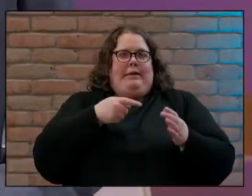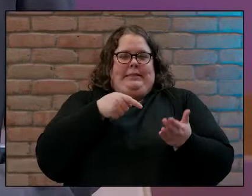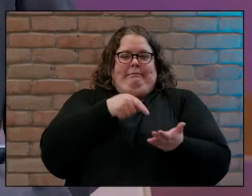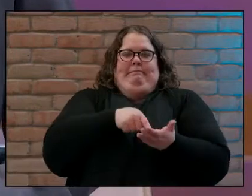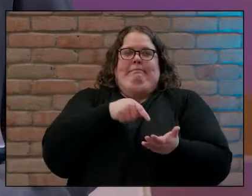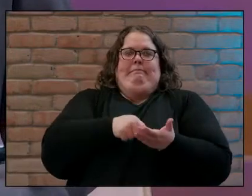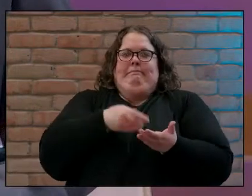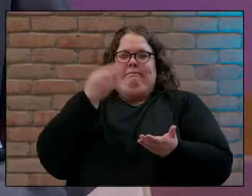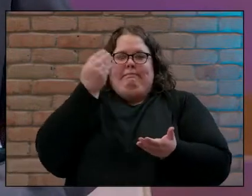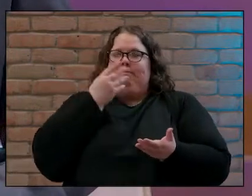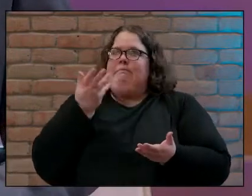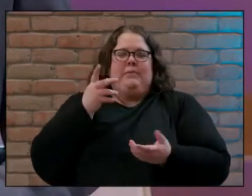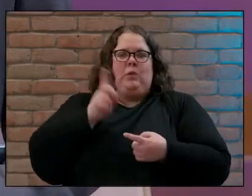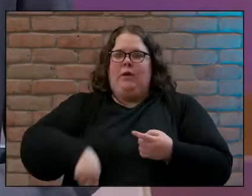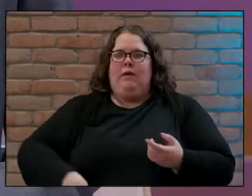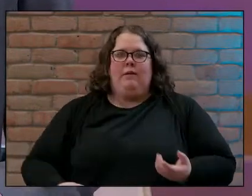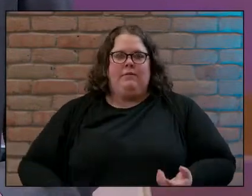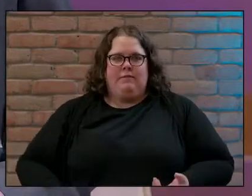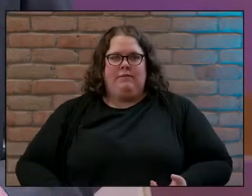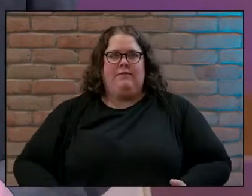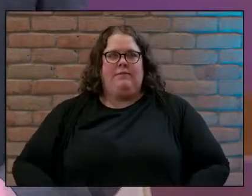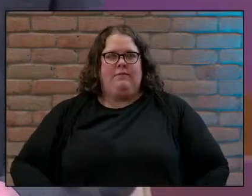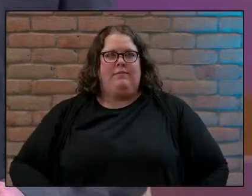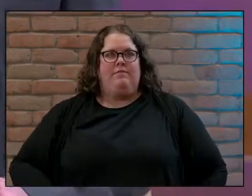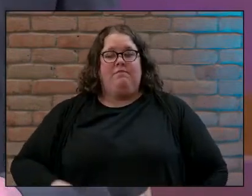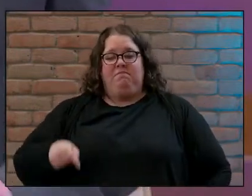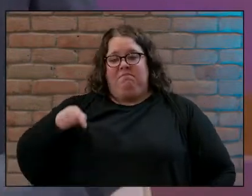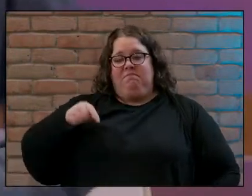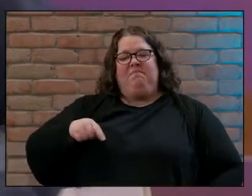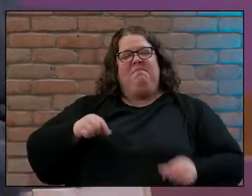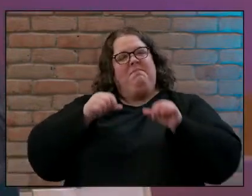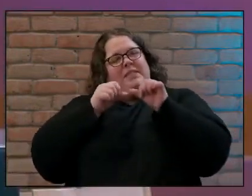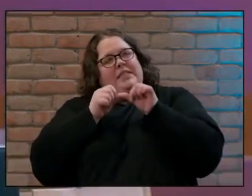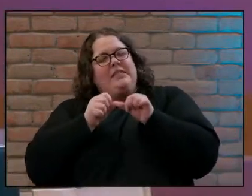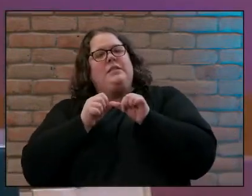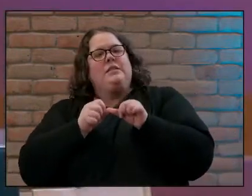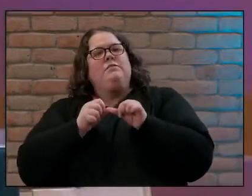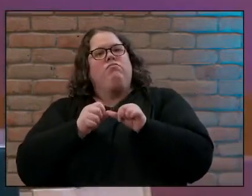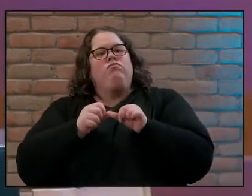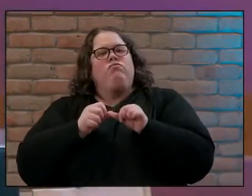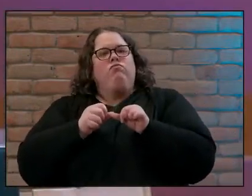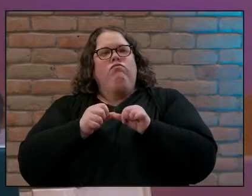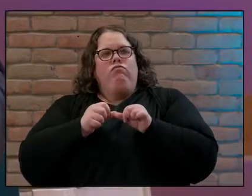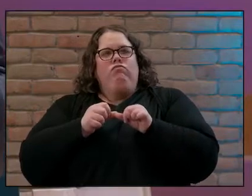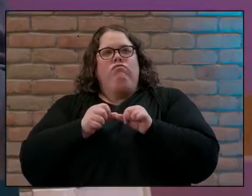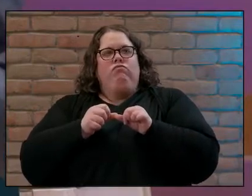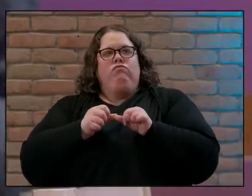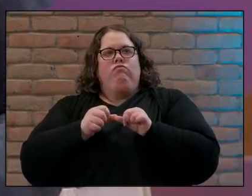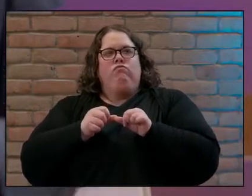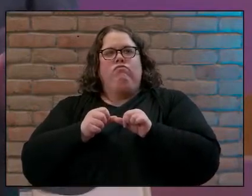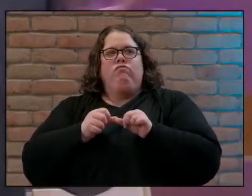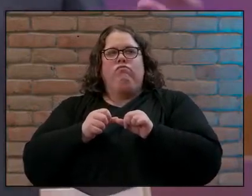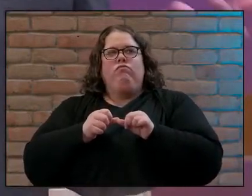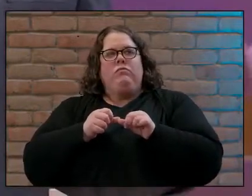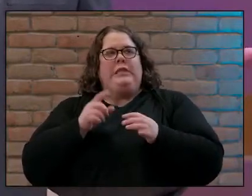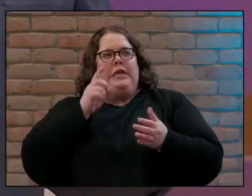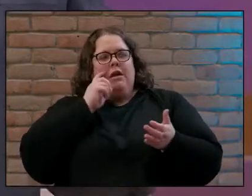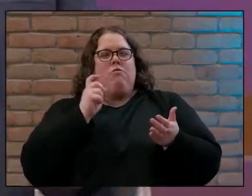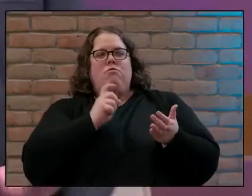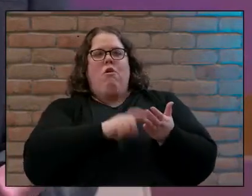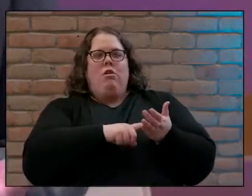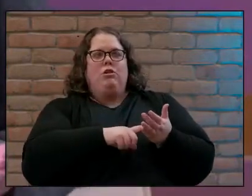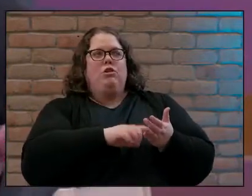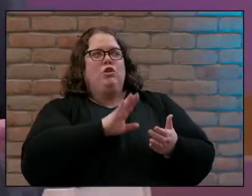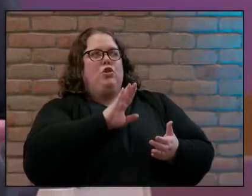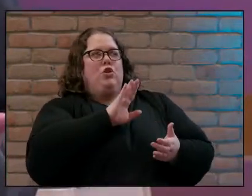need is he goes on later in the in their account in their conversation to acknowledge her